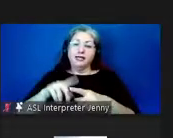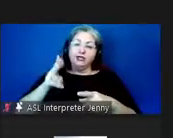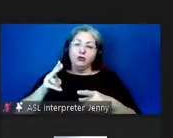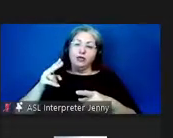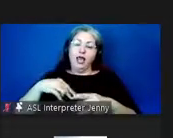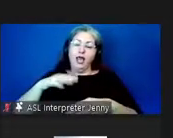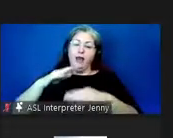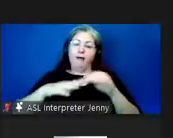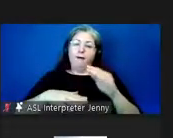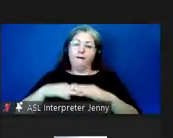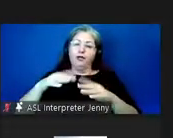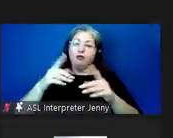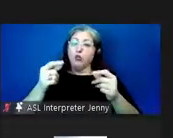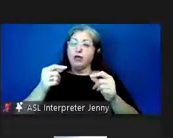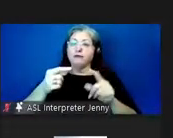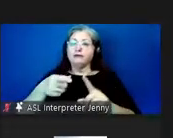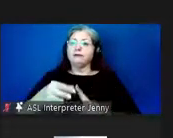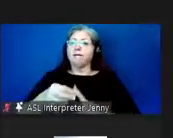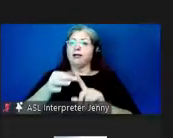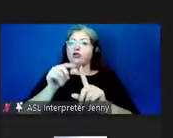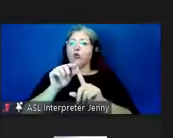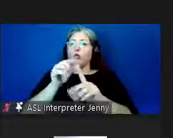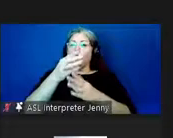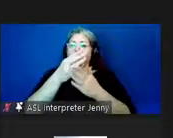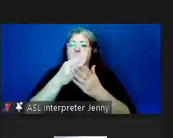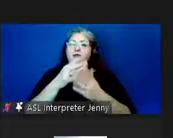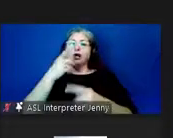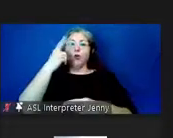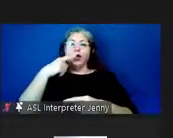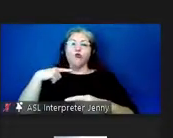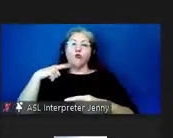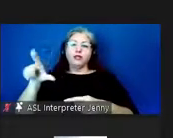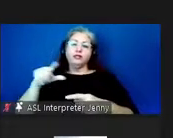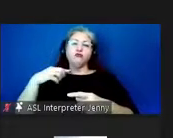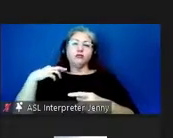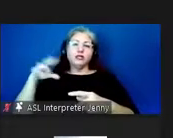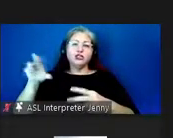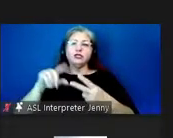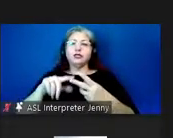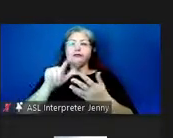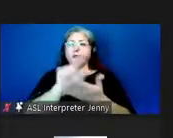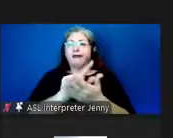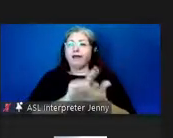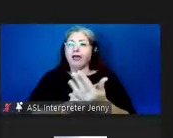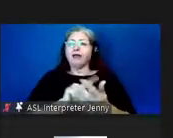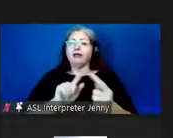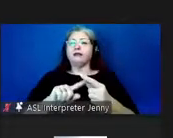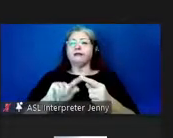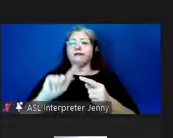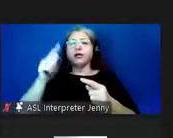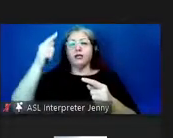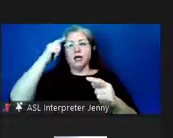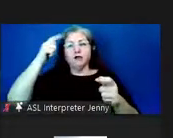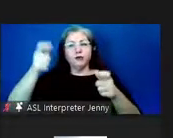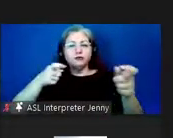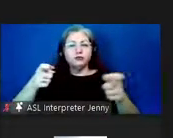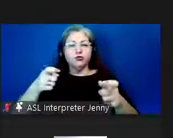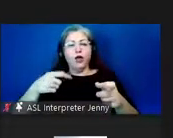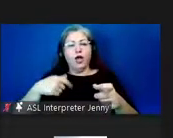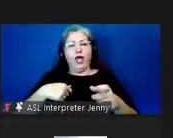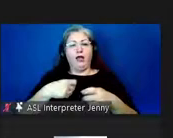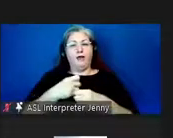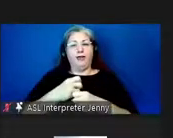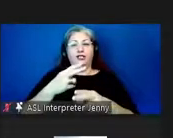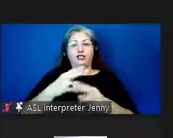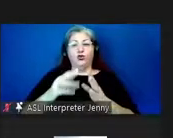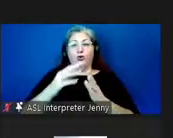lists um for projects in hawaiian religion or legality or governance so being asked to build a short reference list